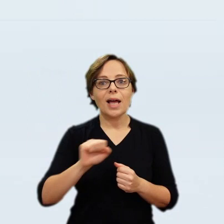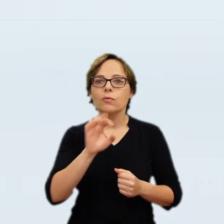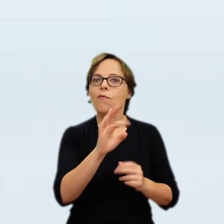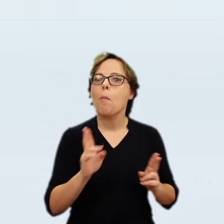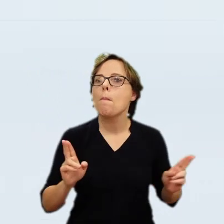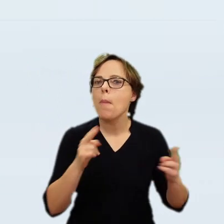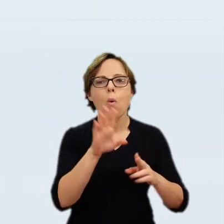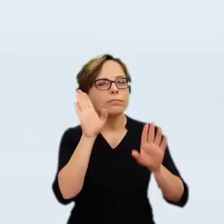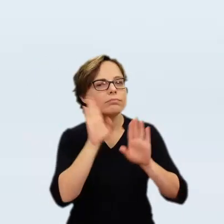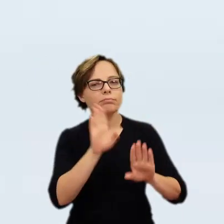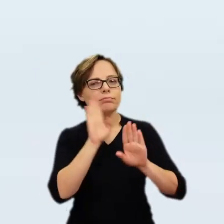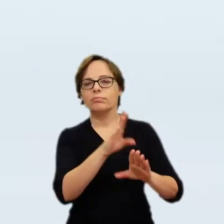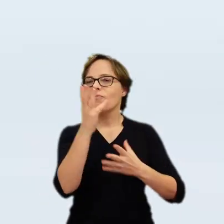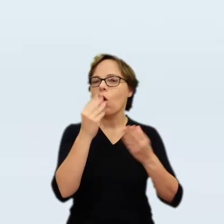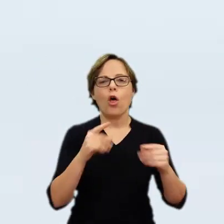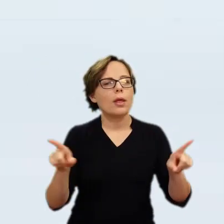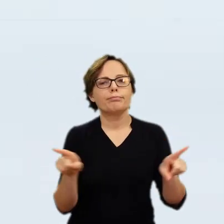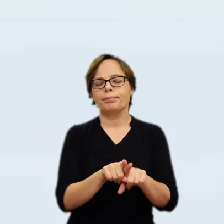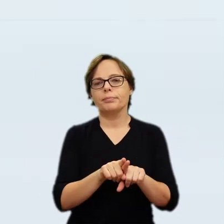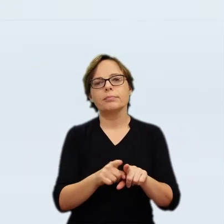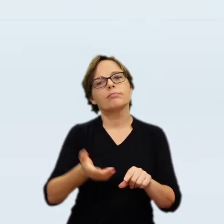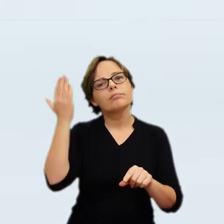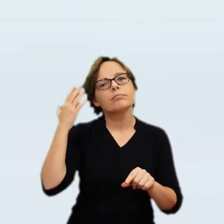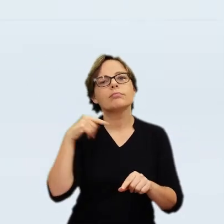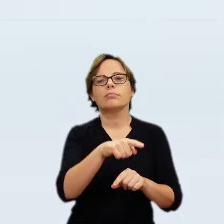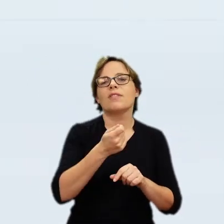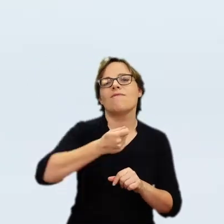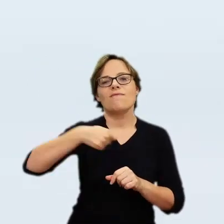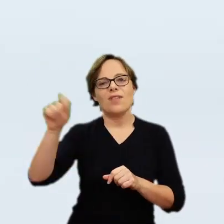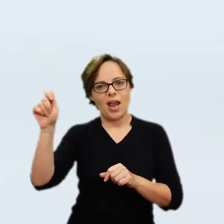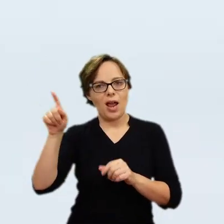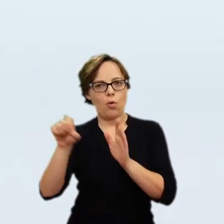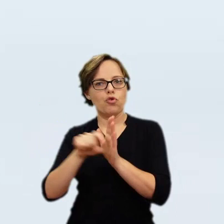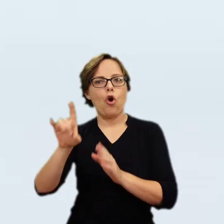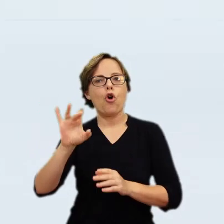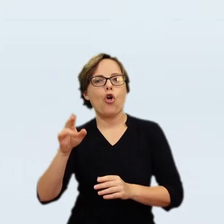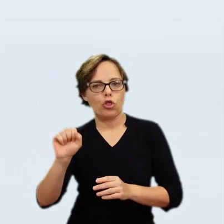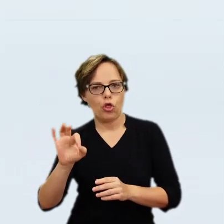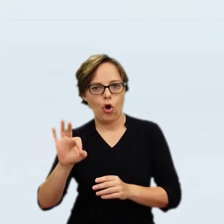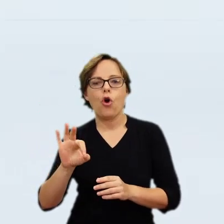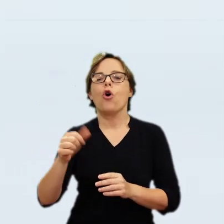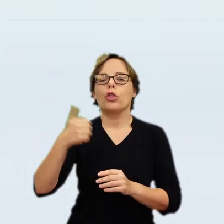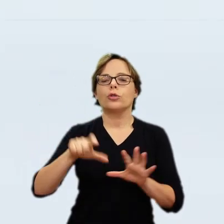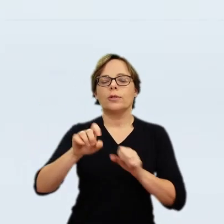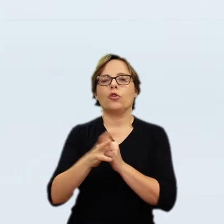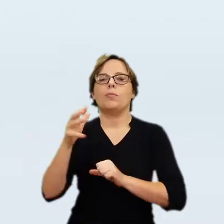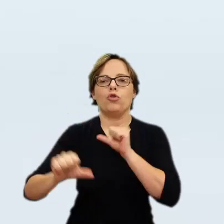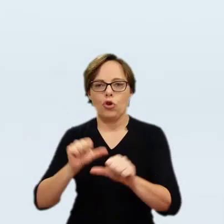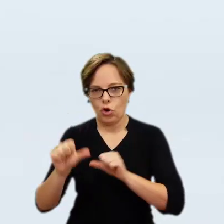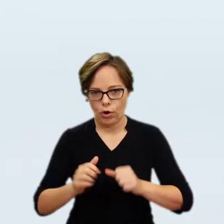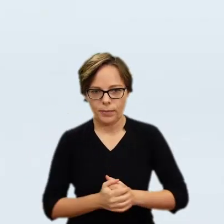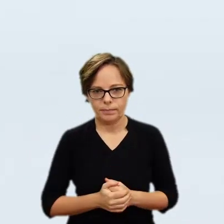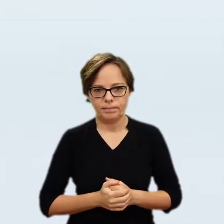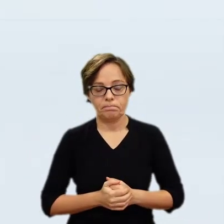became conflated since Valeria Tarnowska's comments in 1811. Even though the Lisowczyks did not